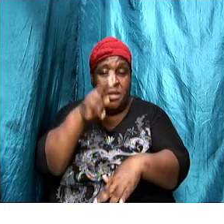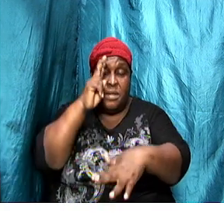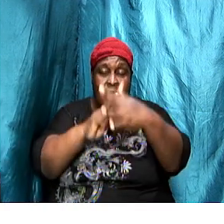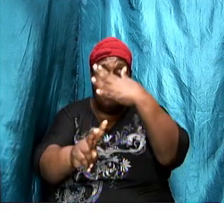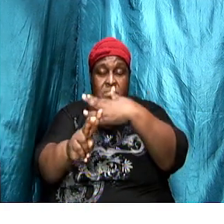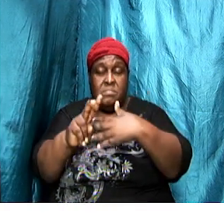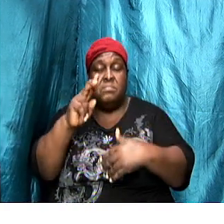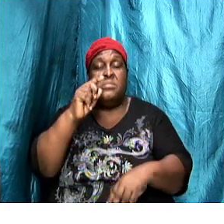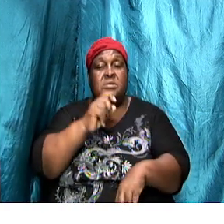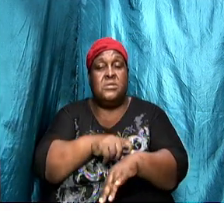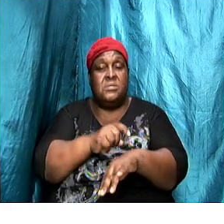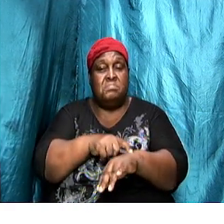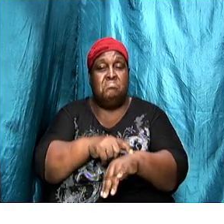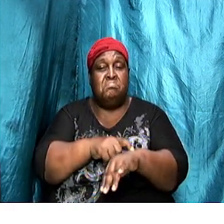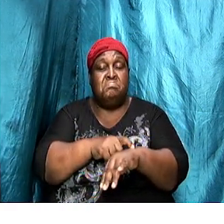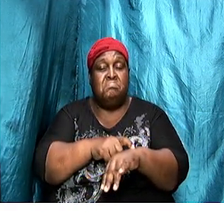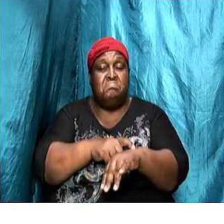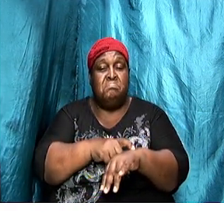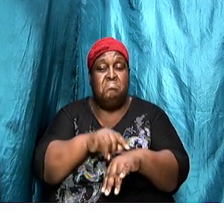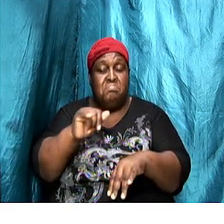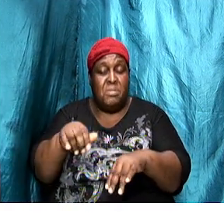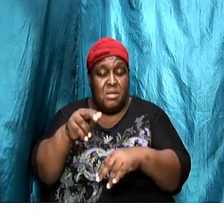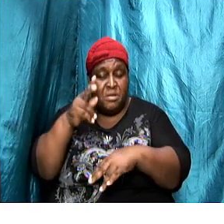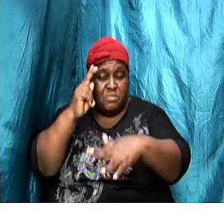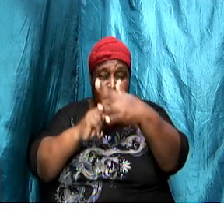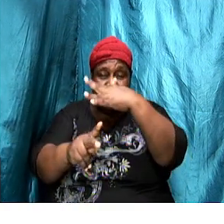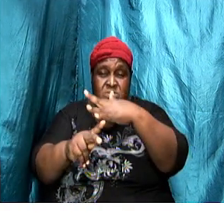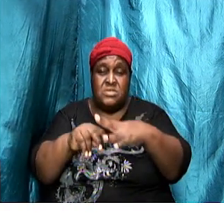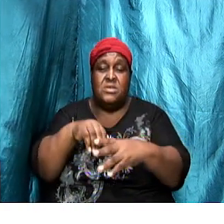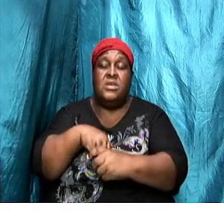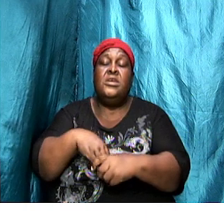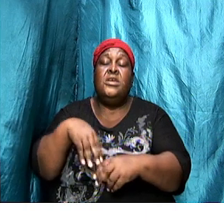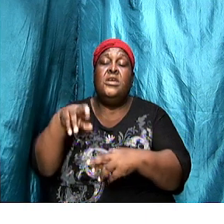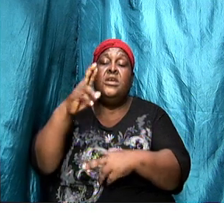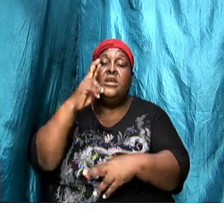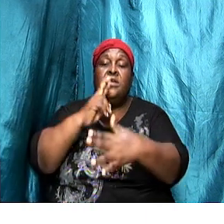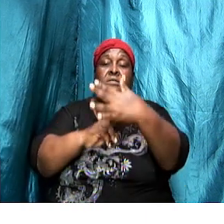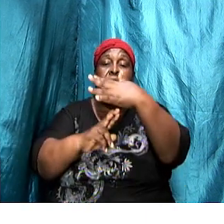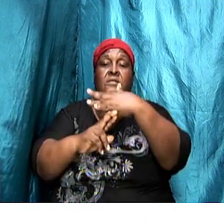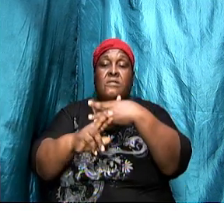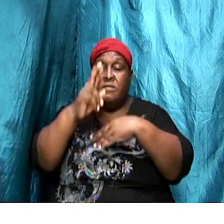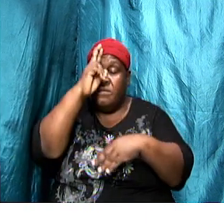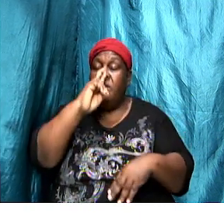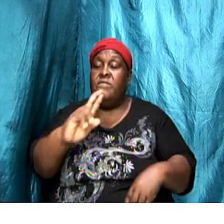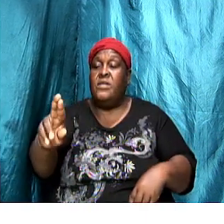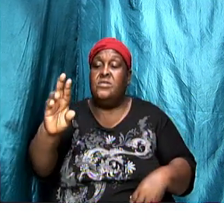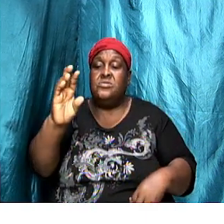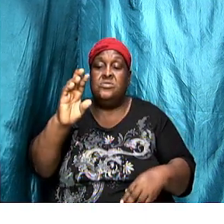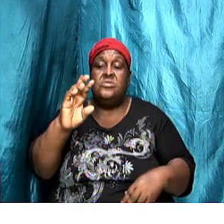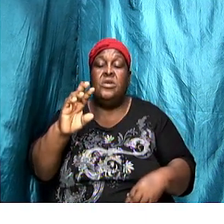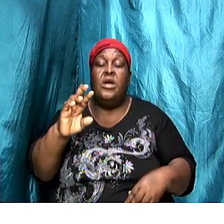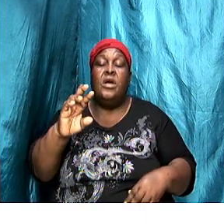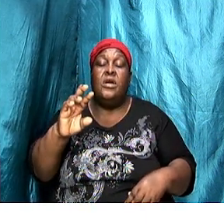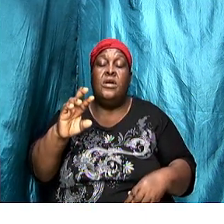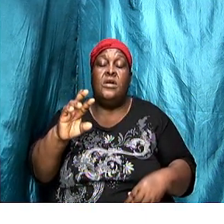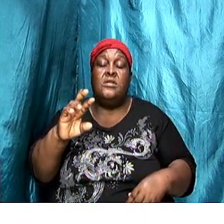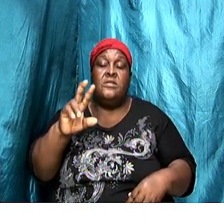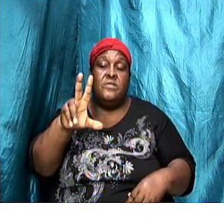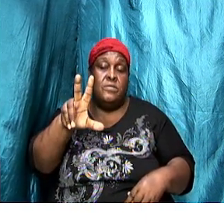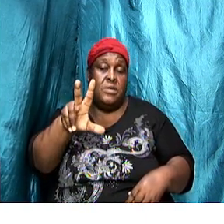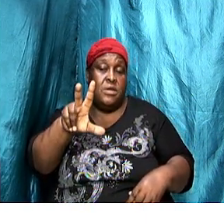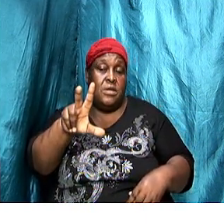period, that that prophecy in Revelations chapter 2 and verse, and chapter 3, sorry,